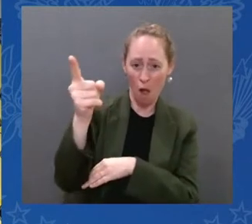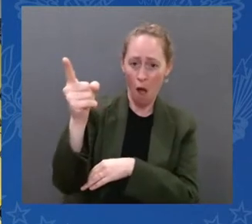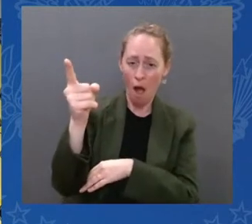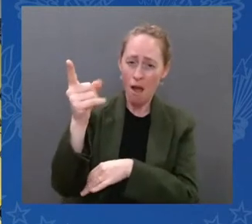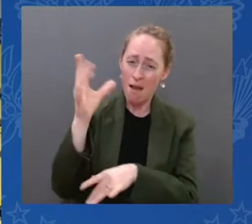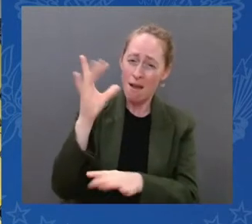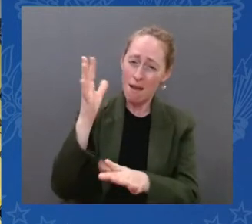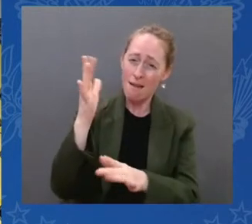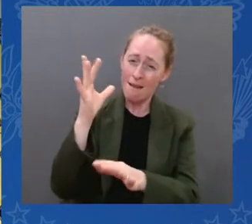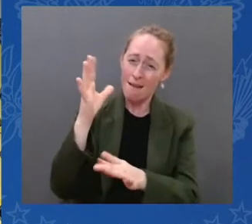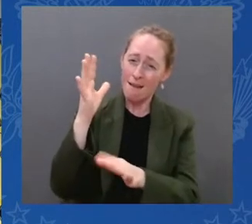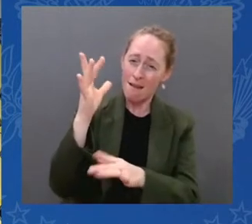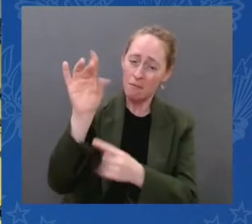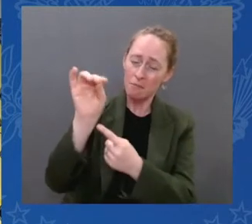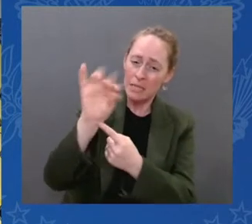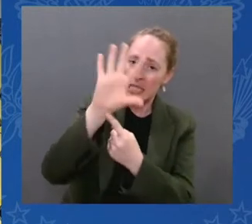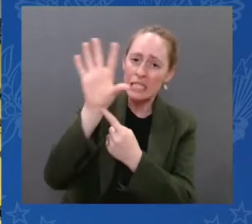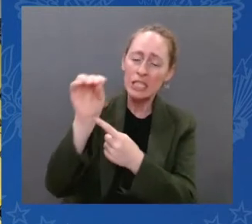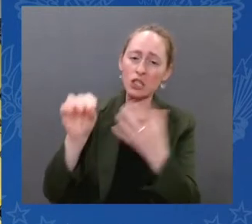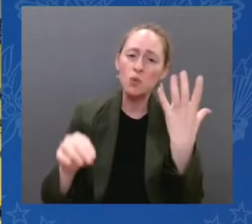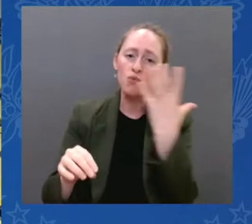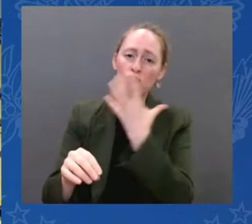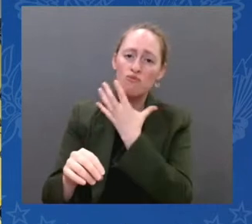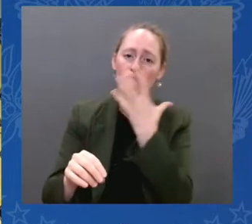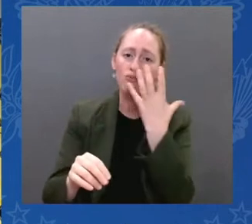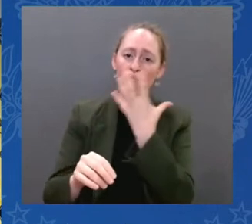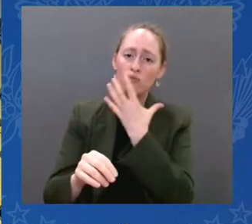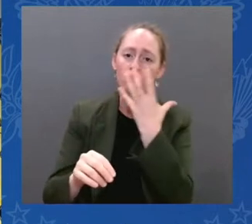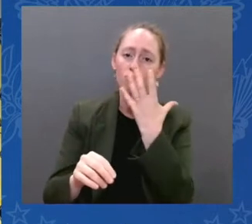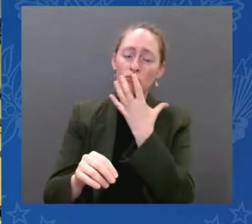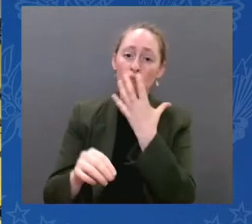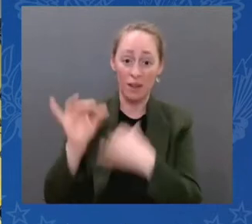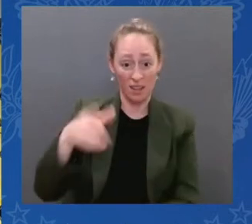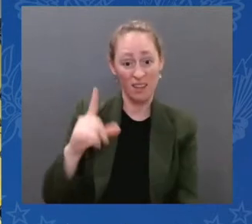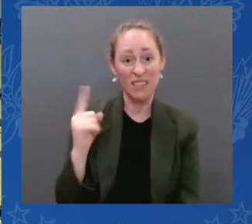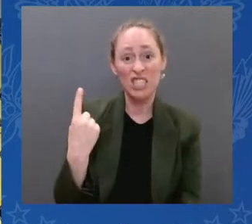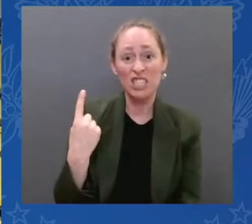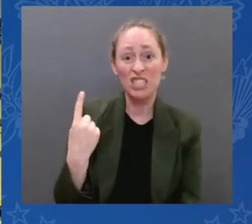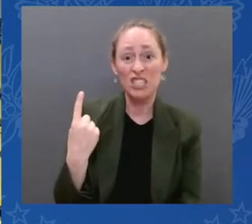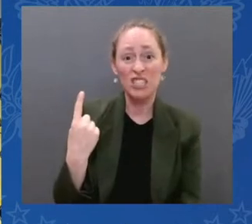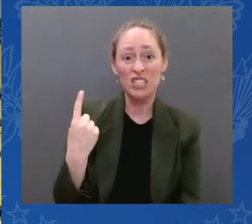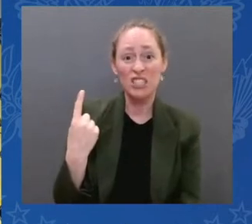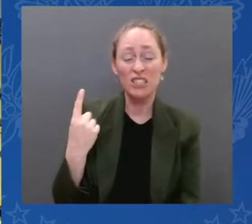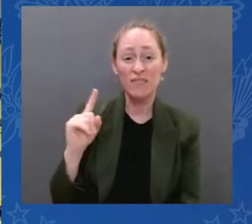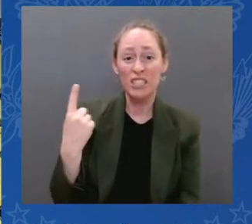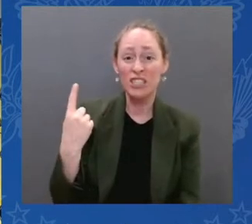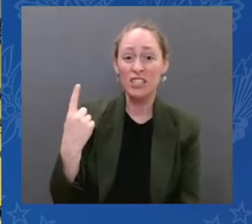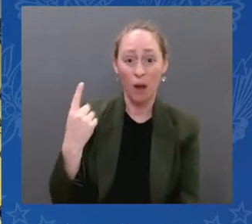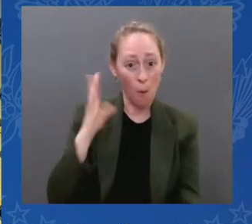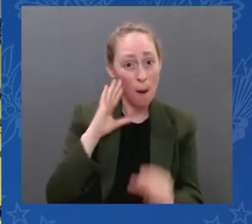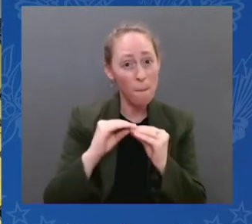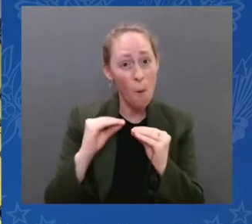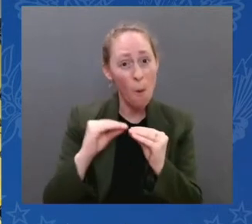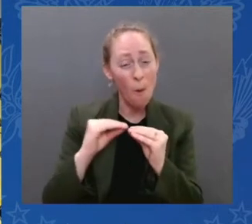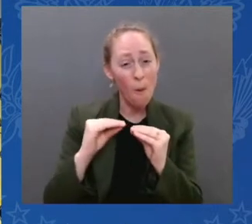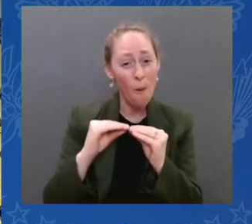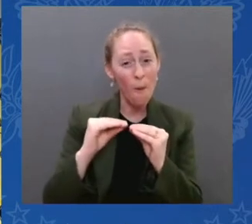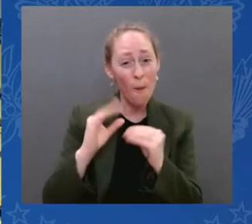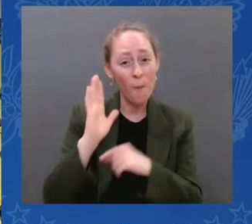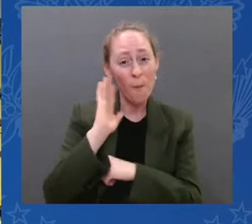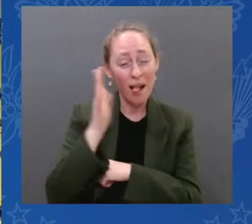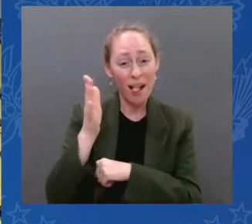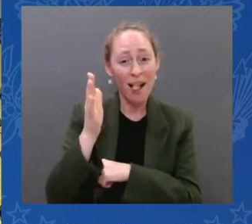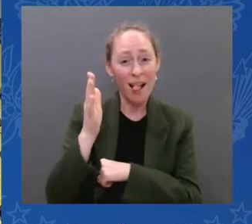They're going back about 13 and a half billion years. And since we know the universe is